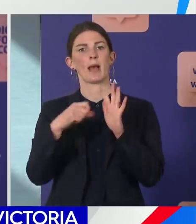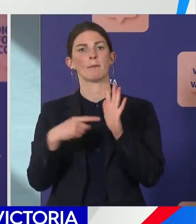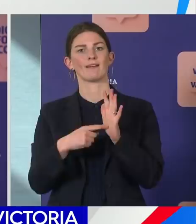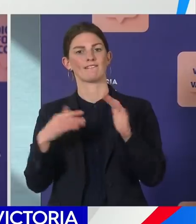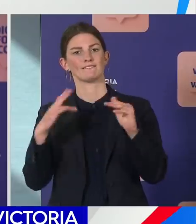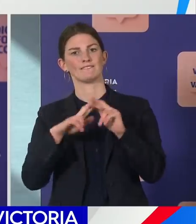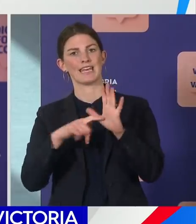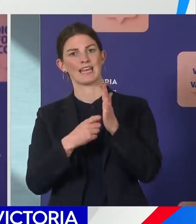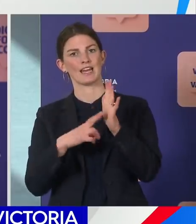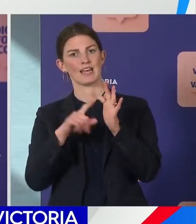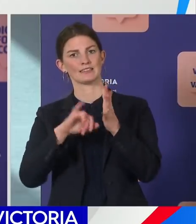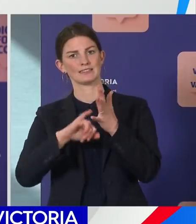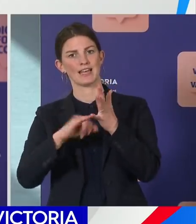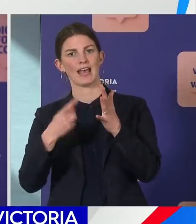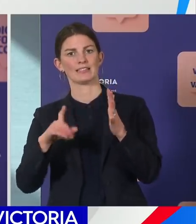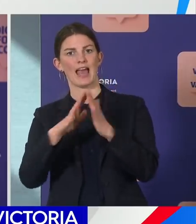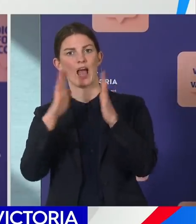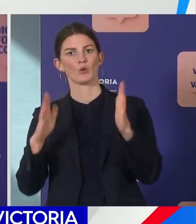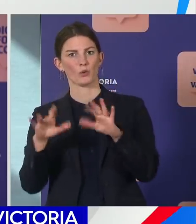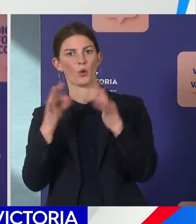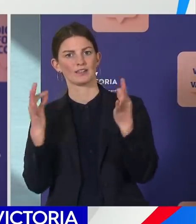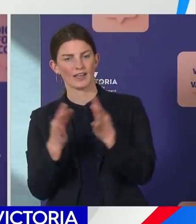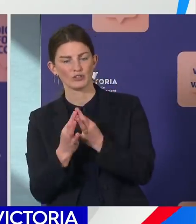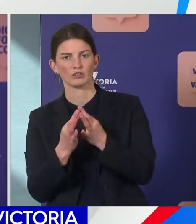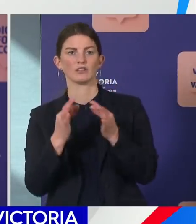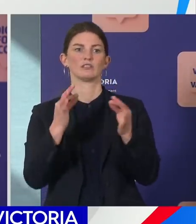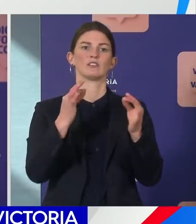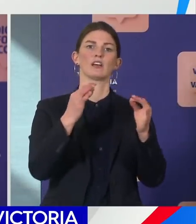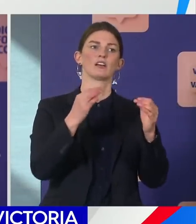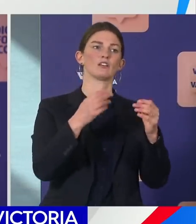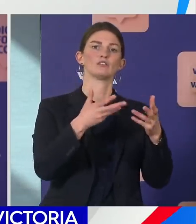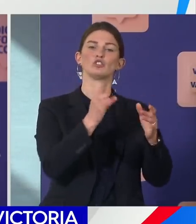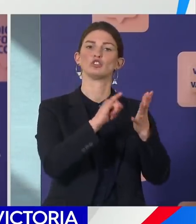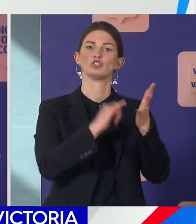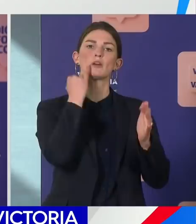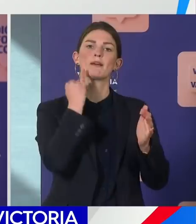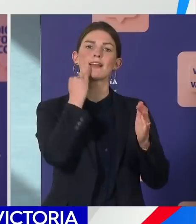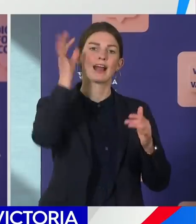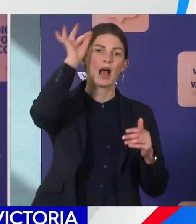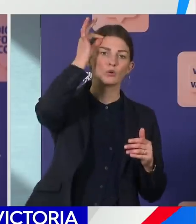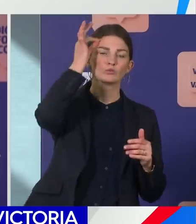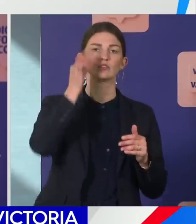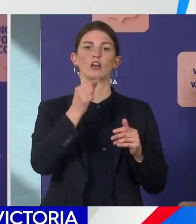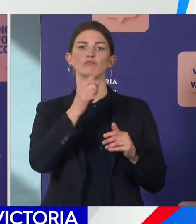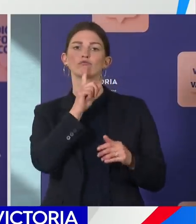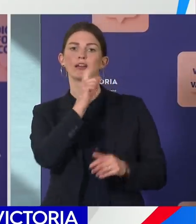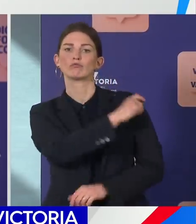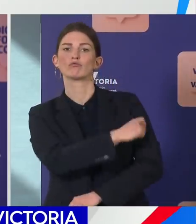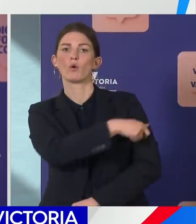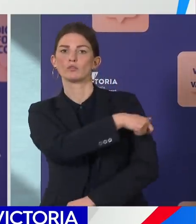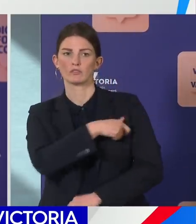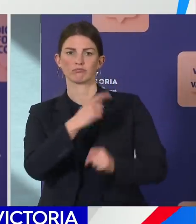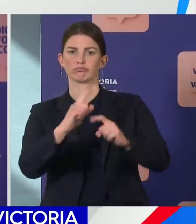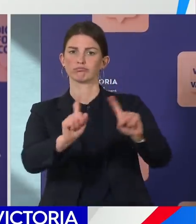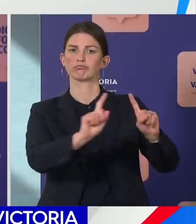Regional Development Victoria, the Greater Shepparton Council, the Red Cross and a range of other civic partners are